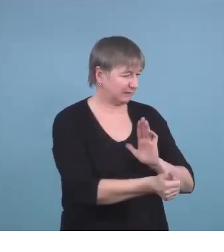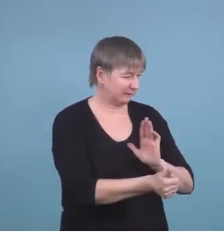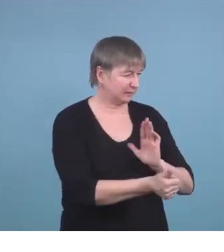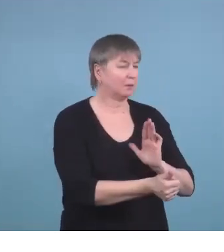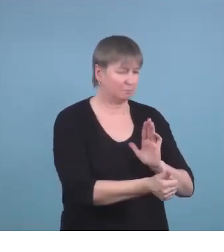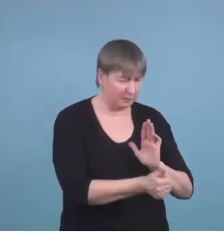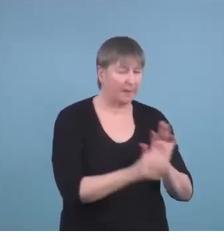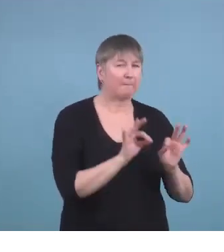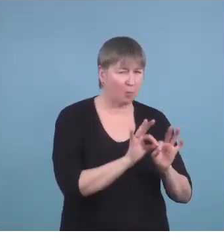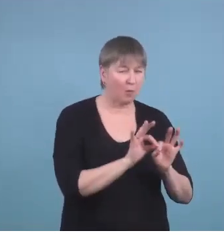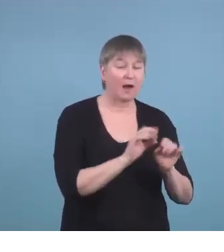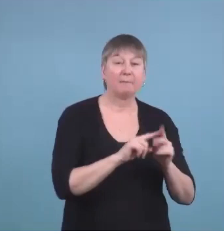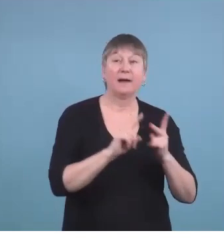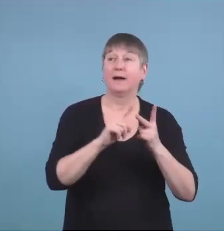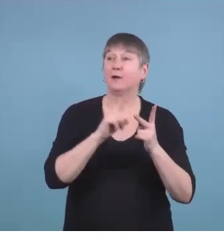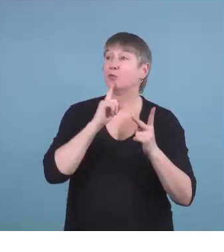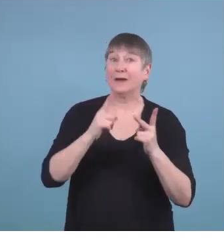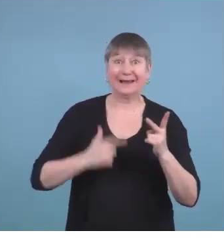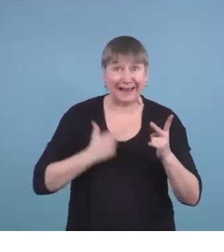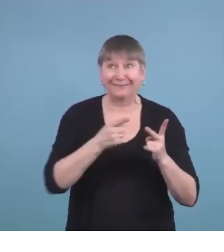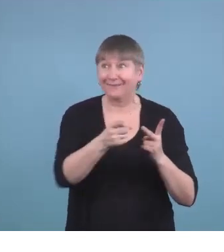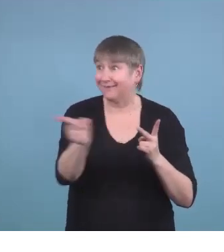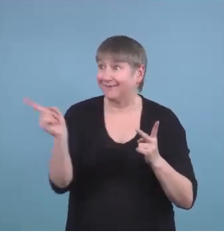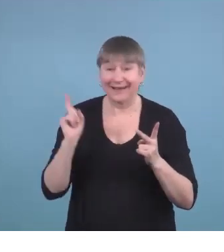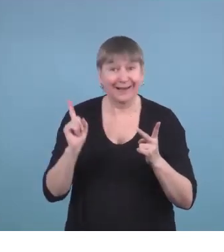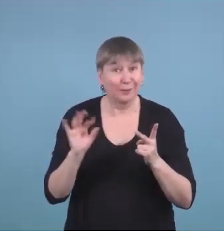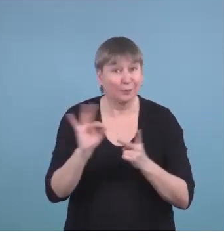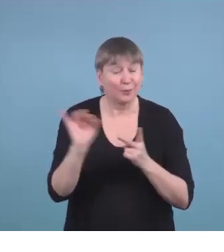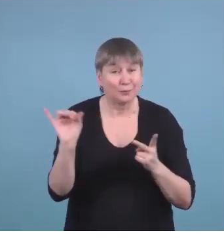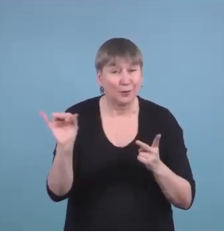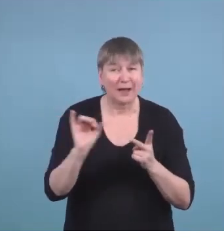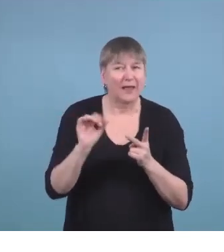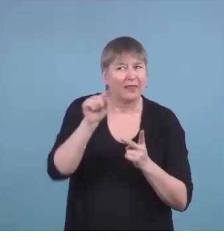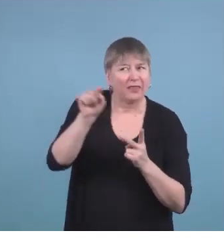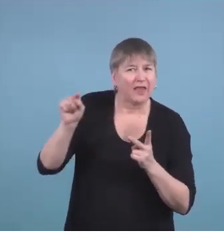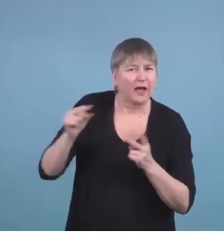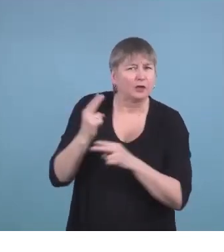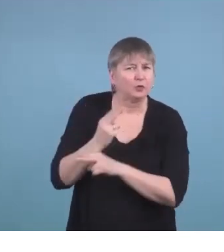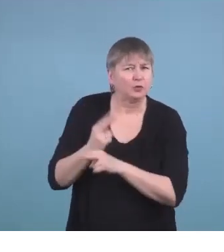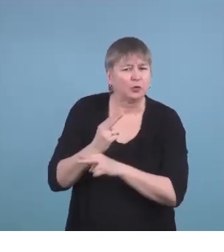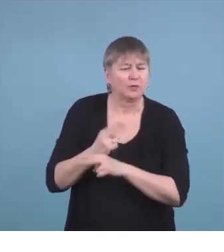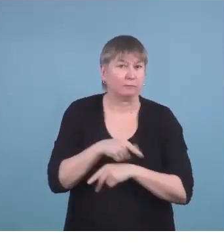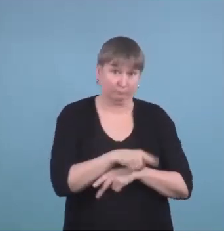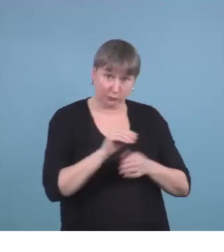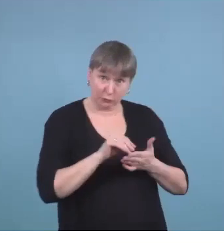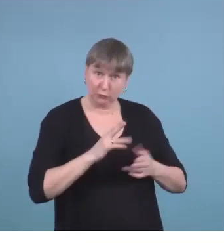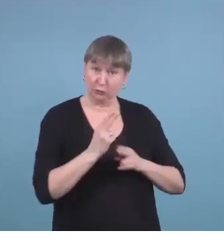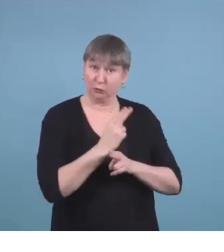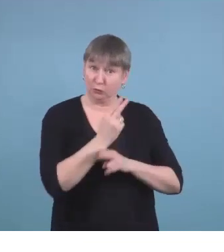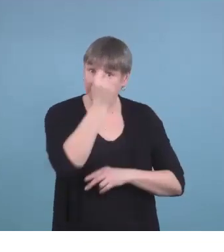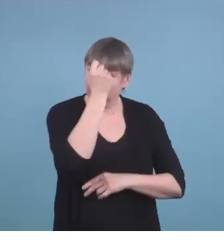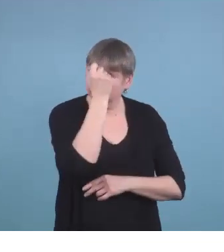real-life things. How are they using those effectively, and how are they understanding them effectively?